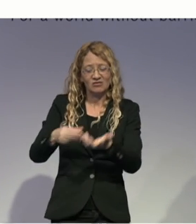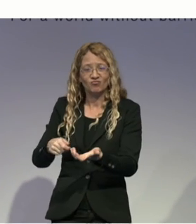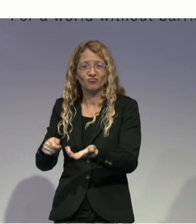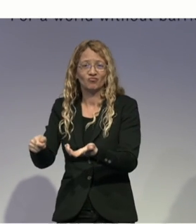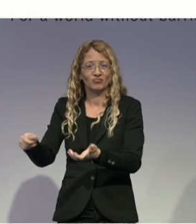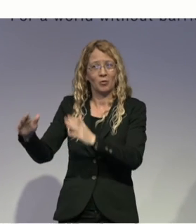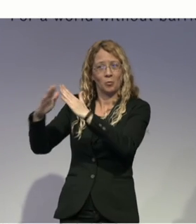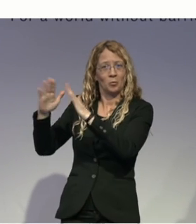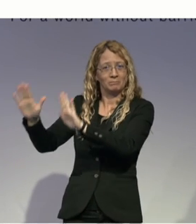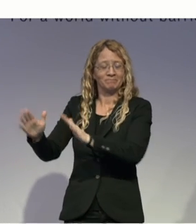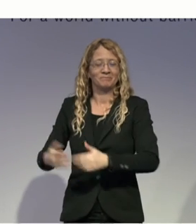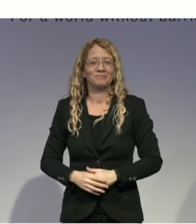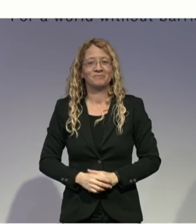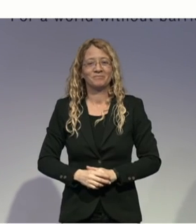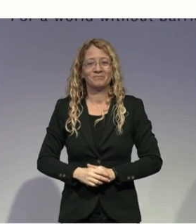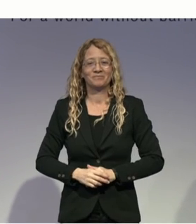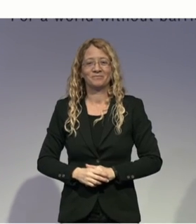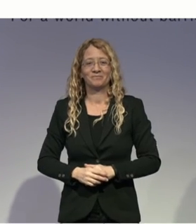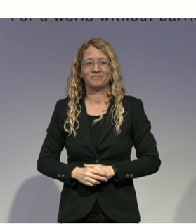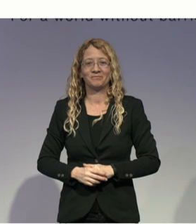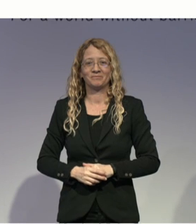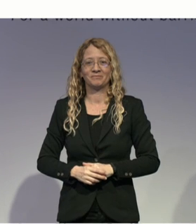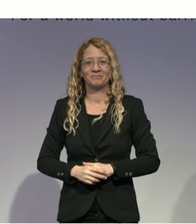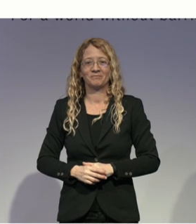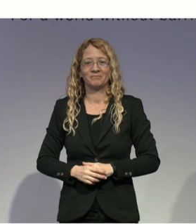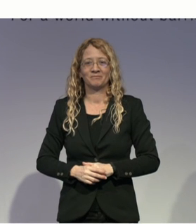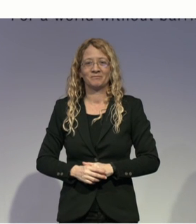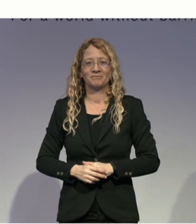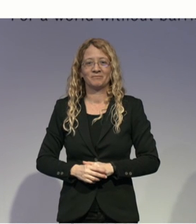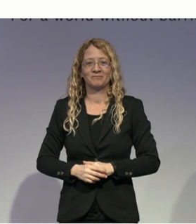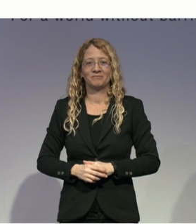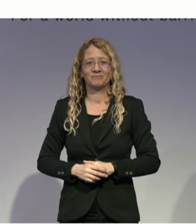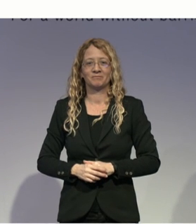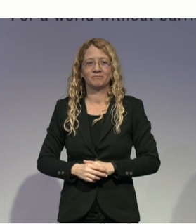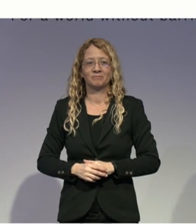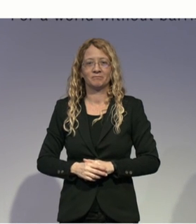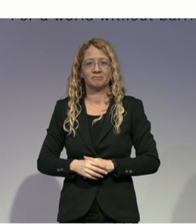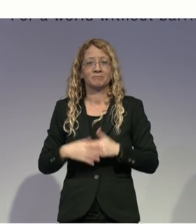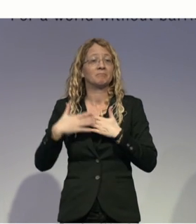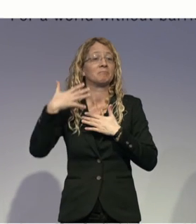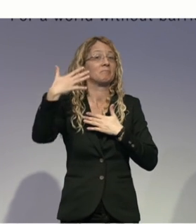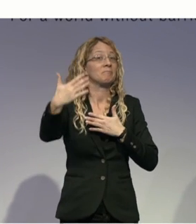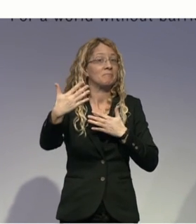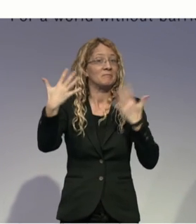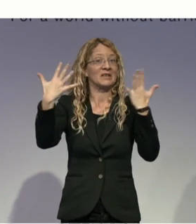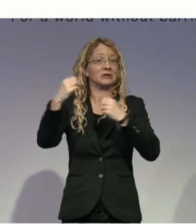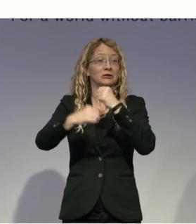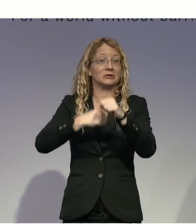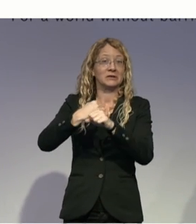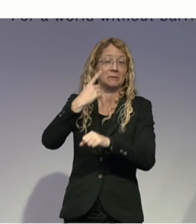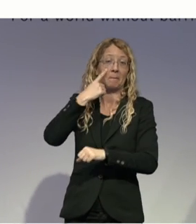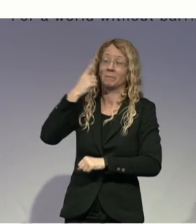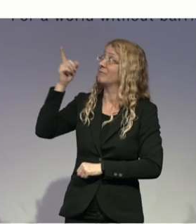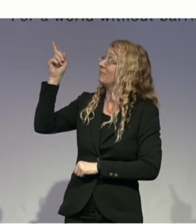So this is just to show where we want to be in the next ten years and moving